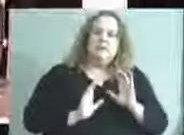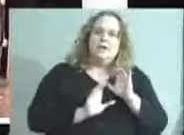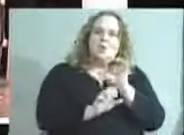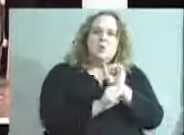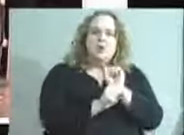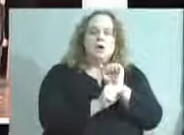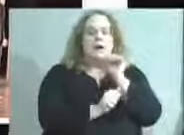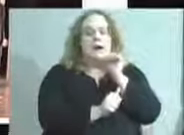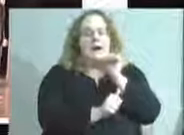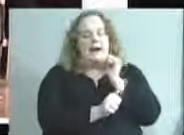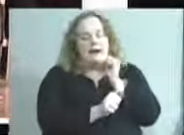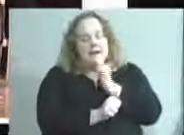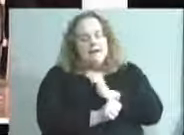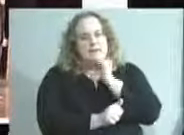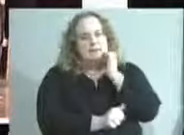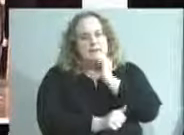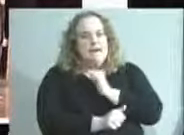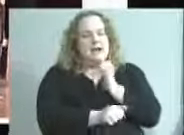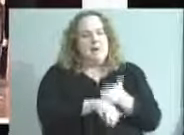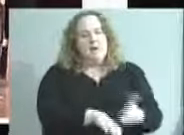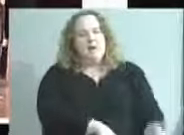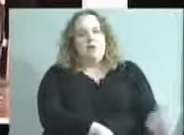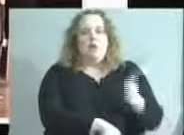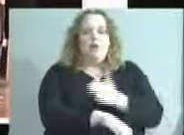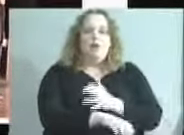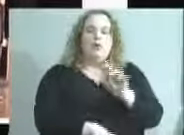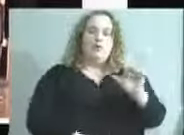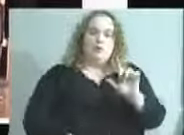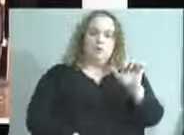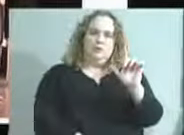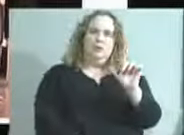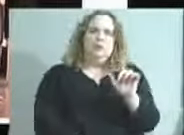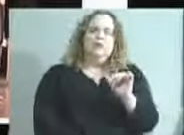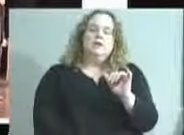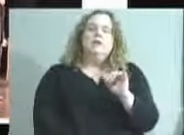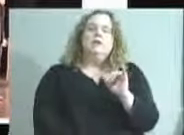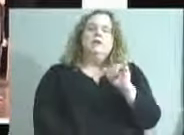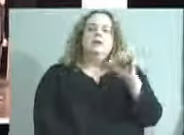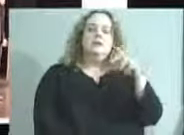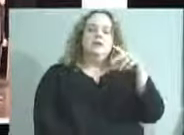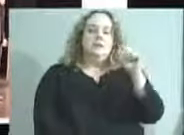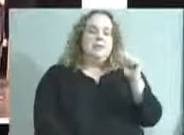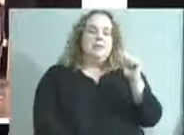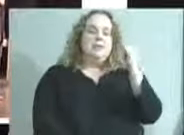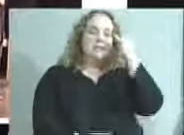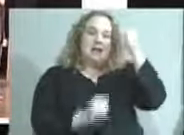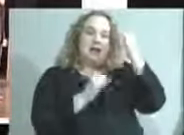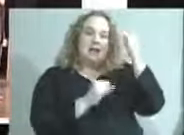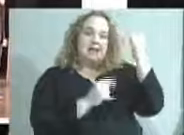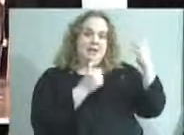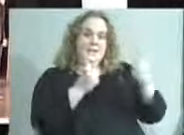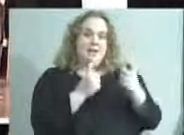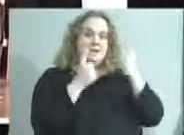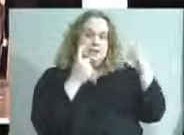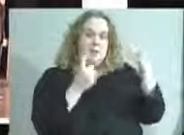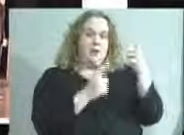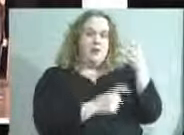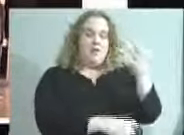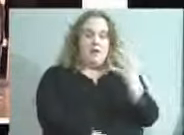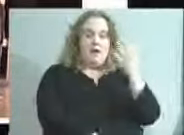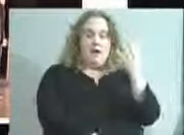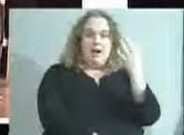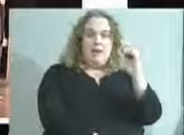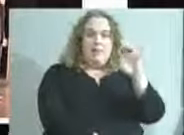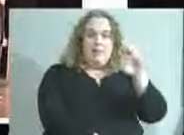Board Chair David Jones Jr. kicked off the JCPS Idea Festival on Friday, March 4th at the Kentucky